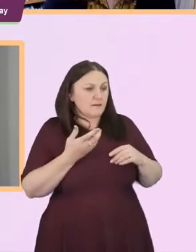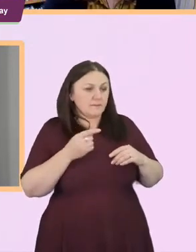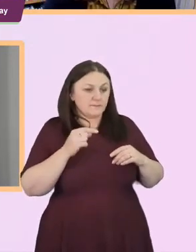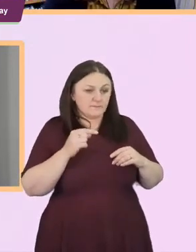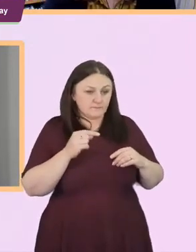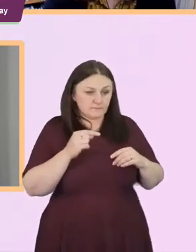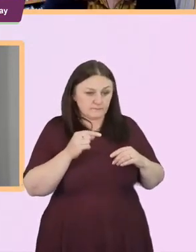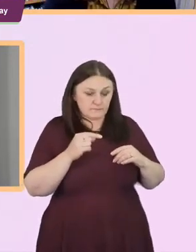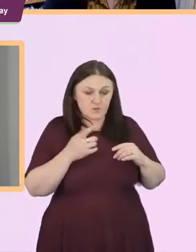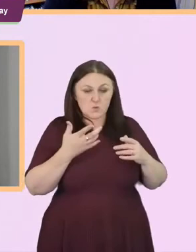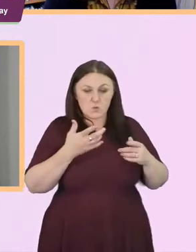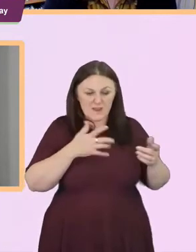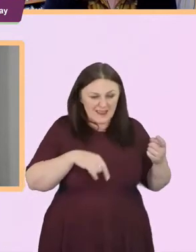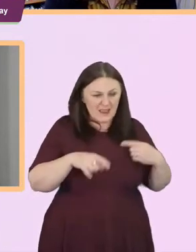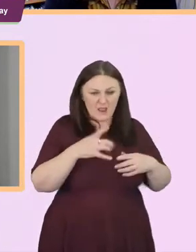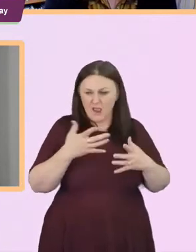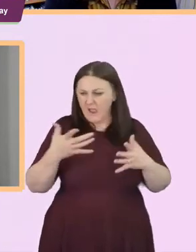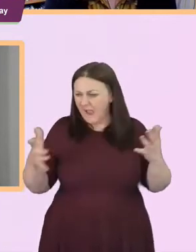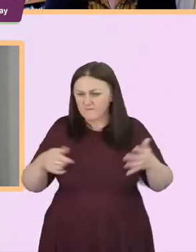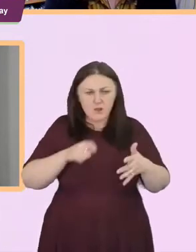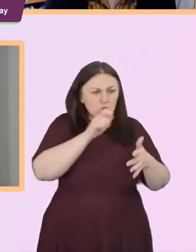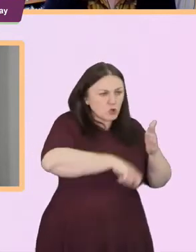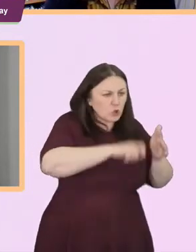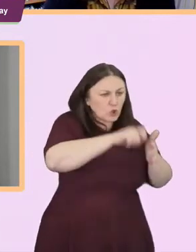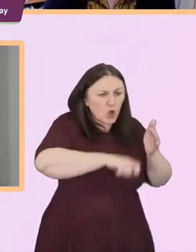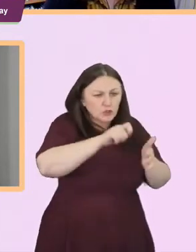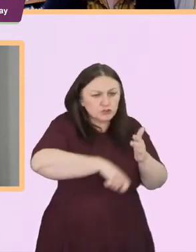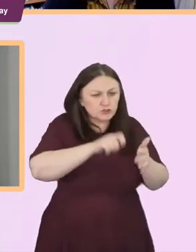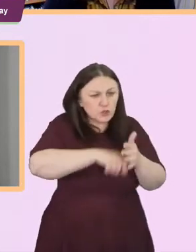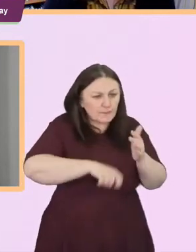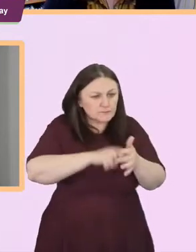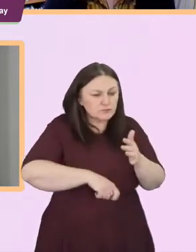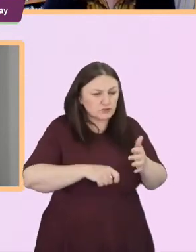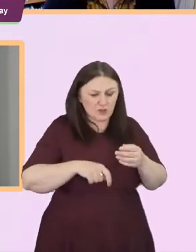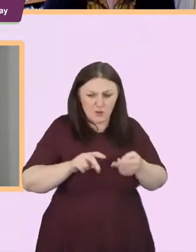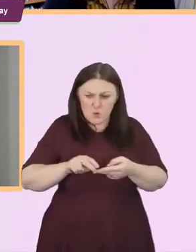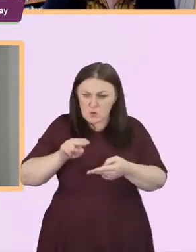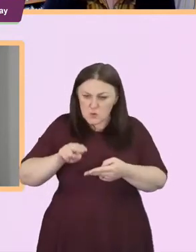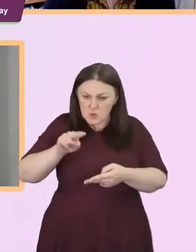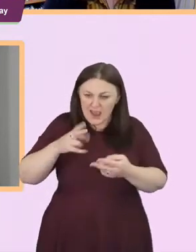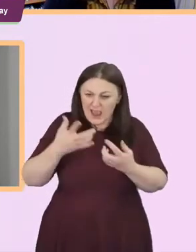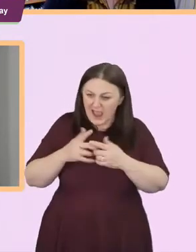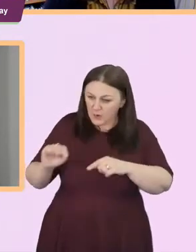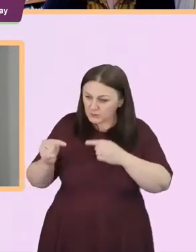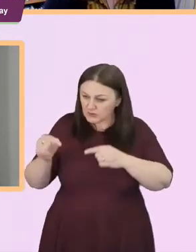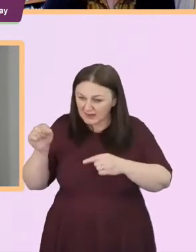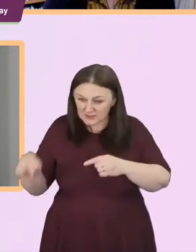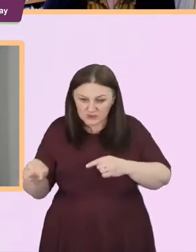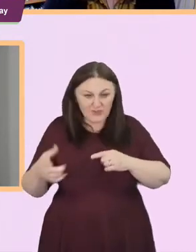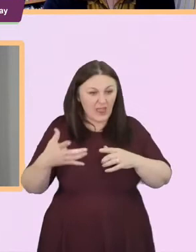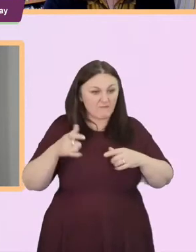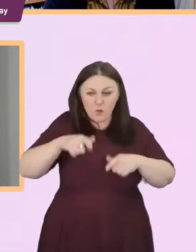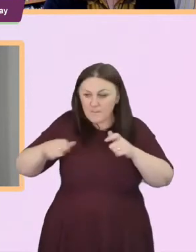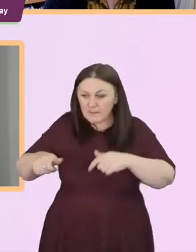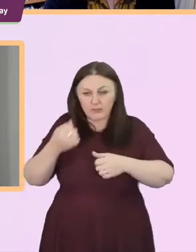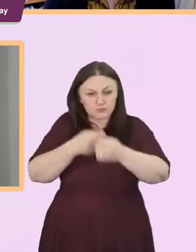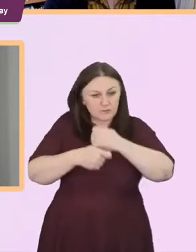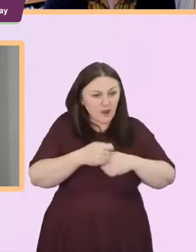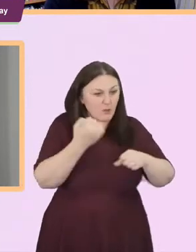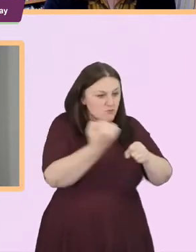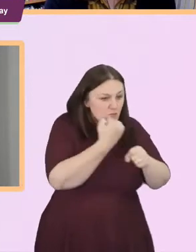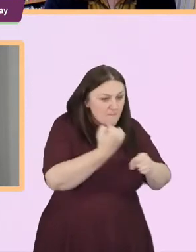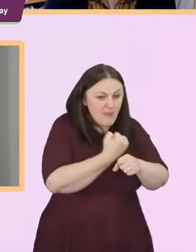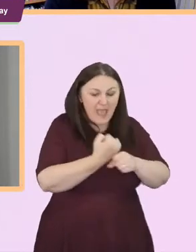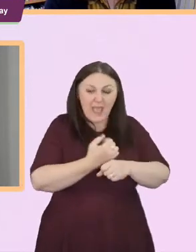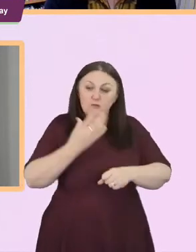consumption encouraging repair reuse recycle rather